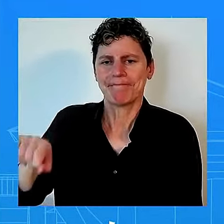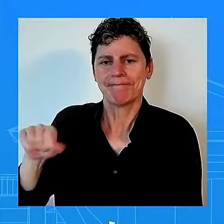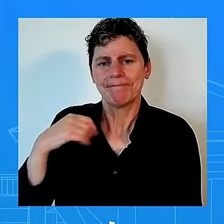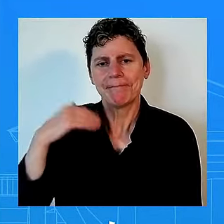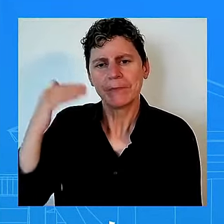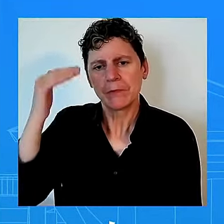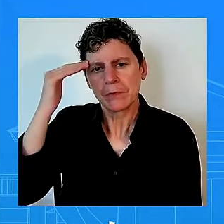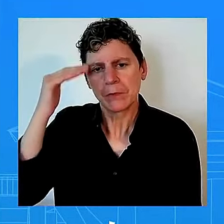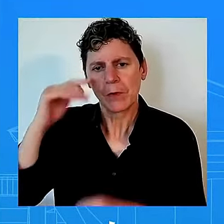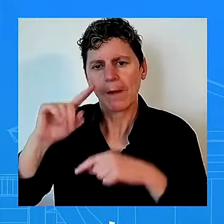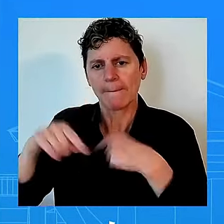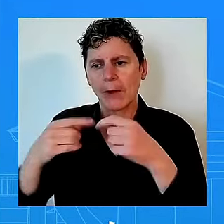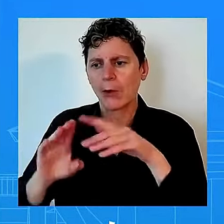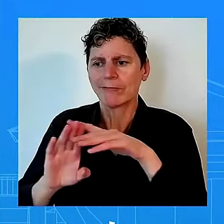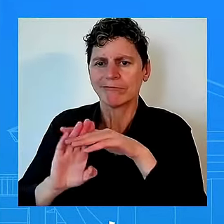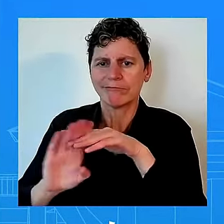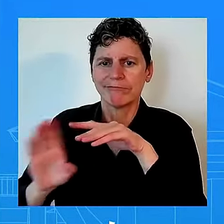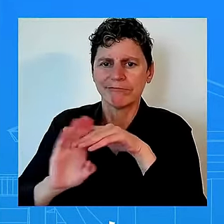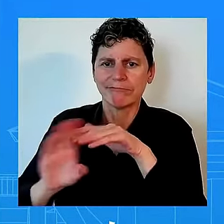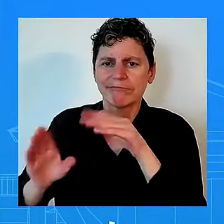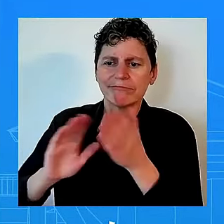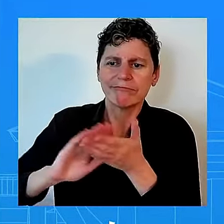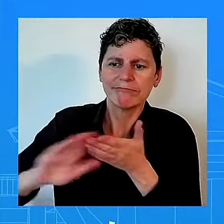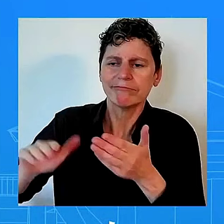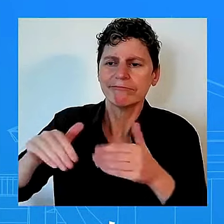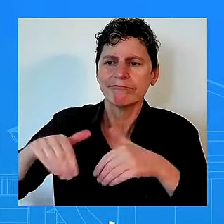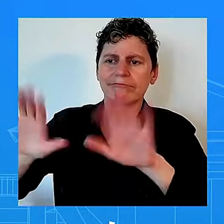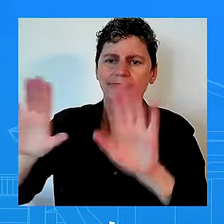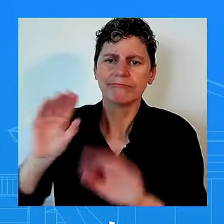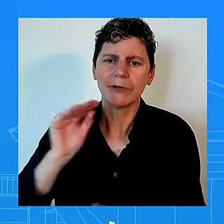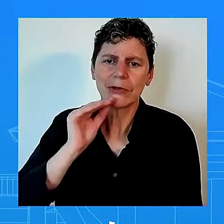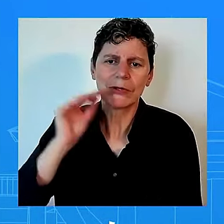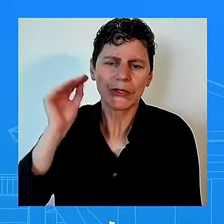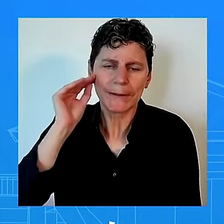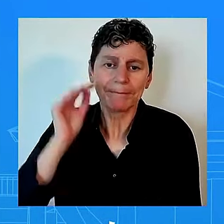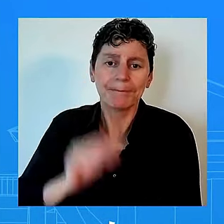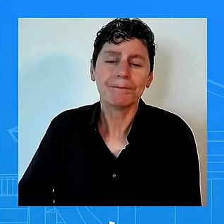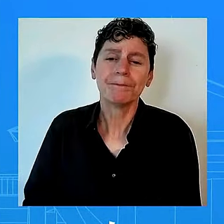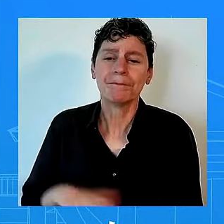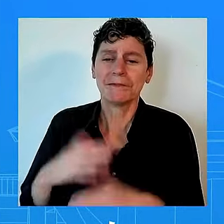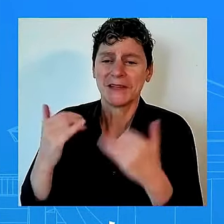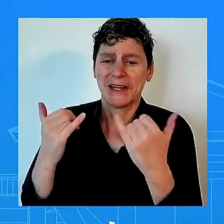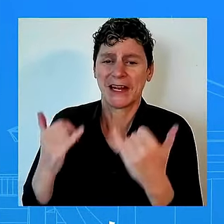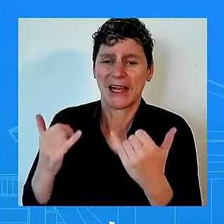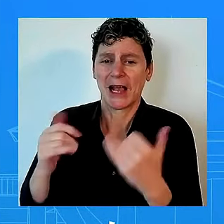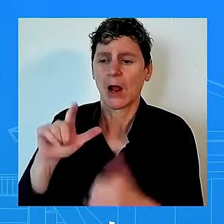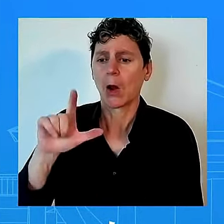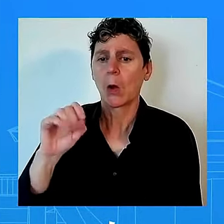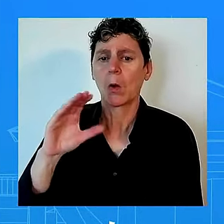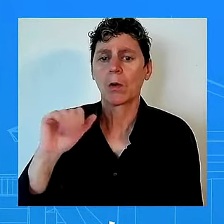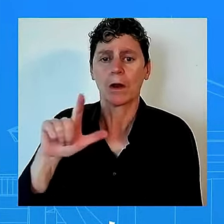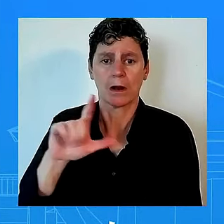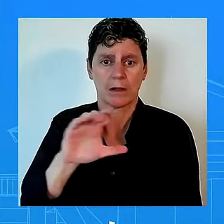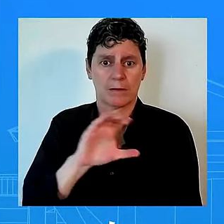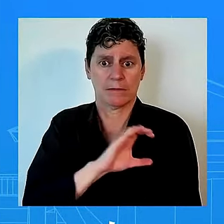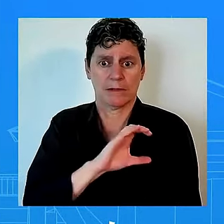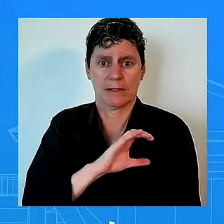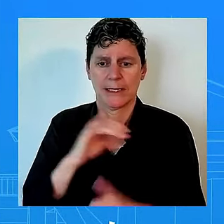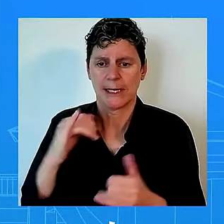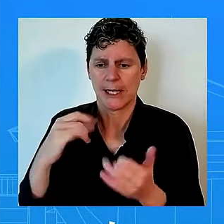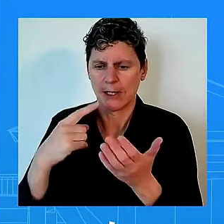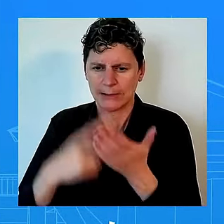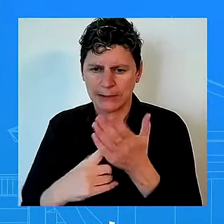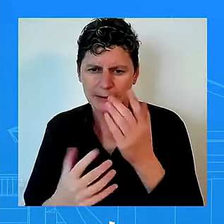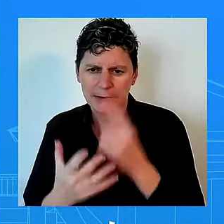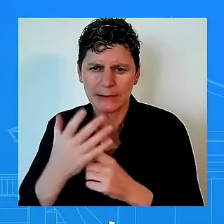ground the situation we encourage everyone to please uh please follow the the advice and the direction of the public safety follow their guidance